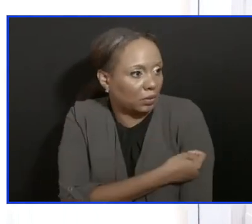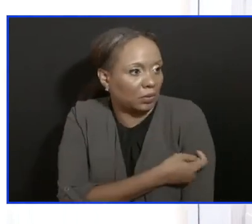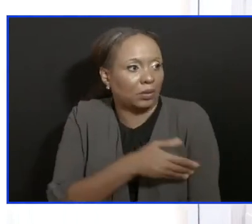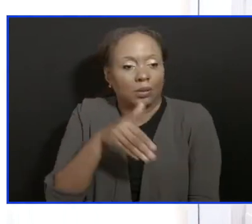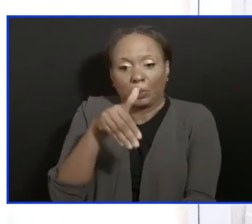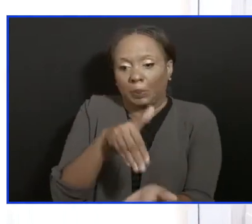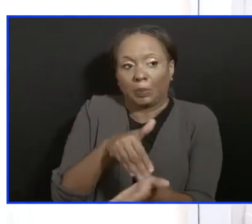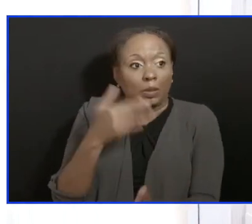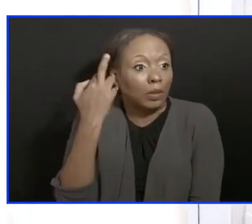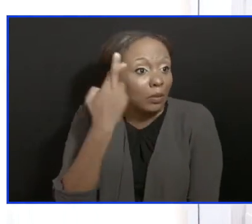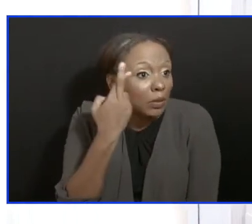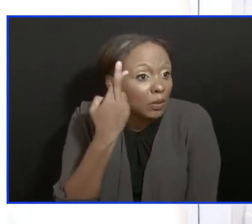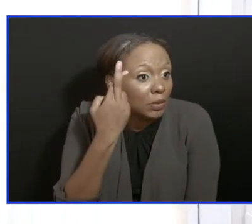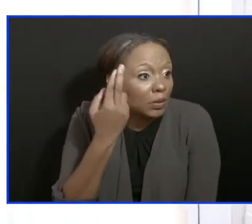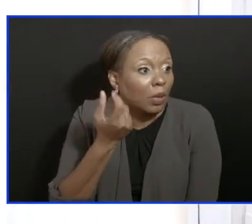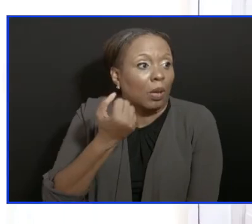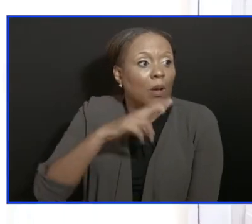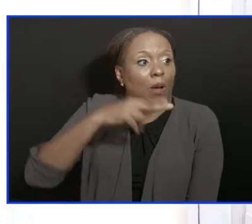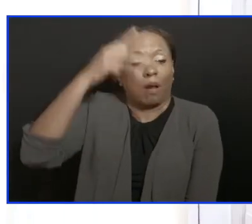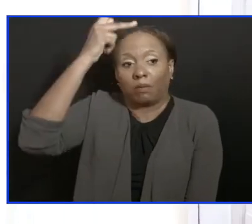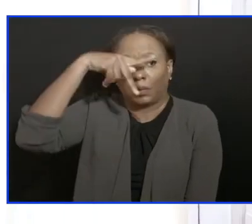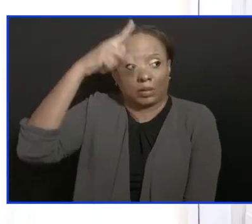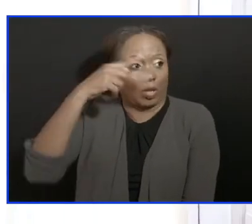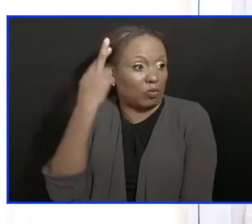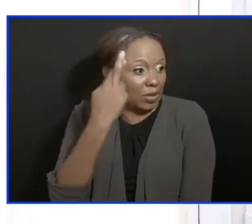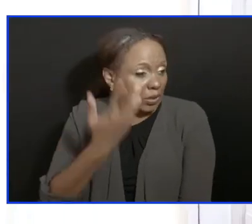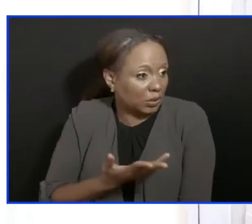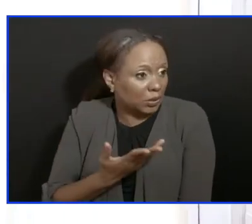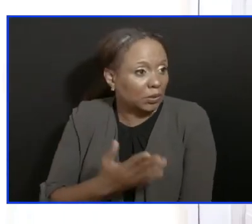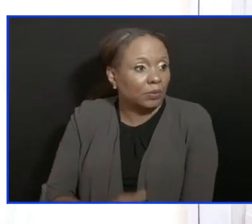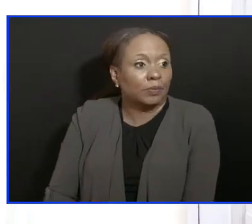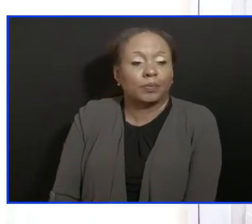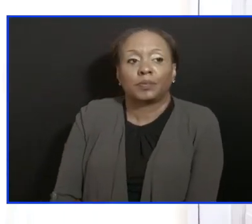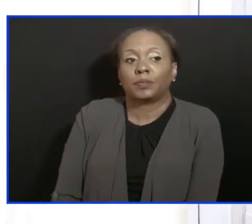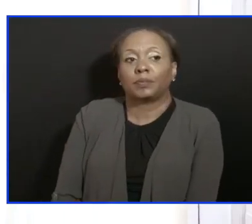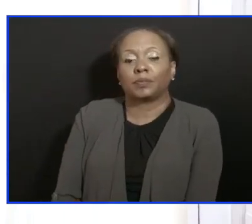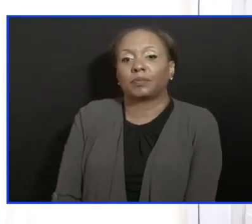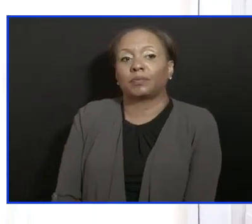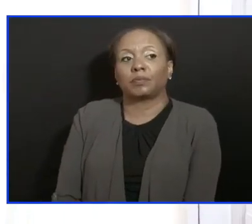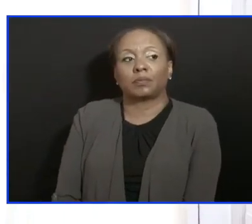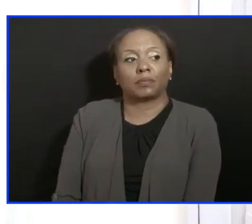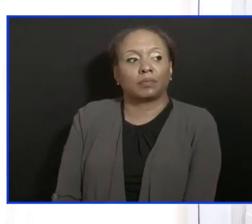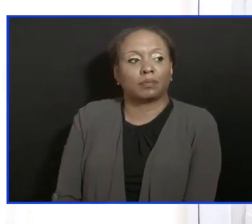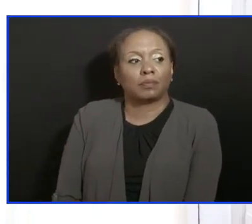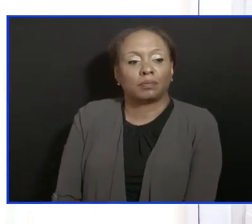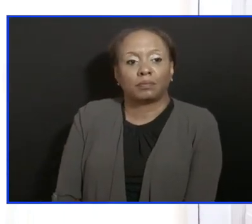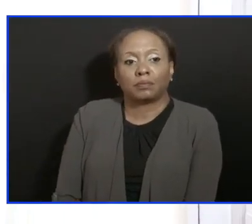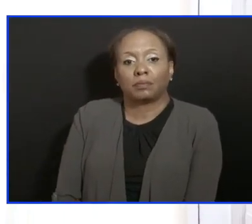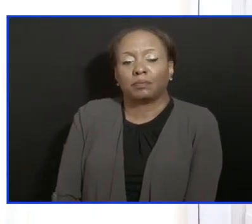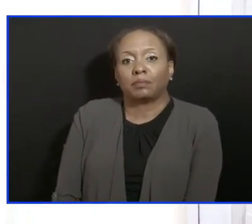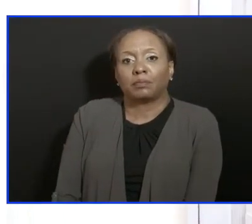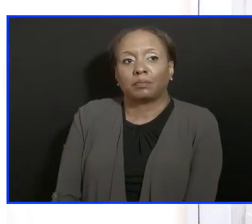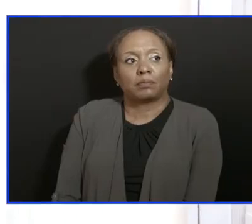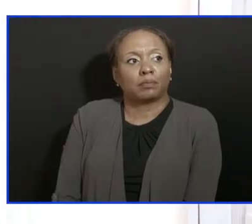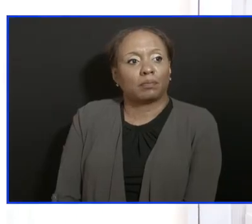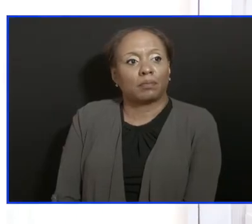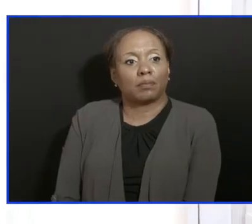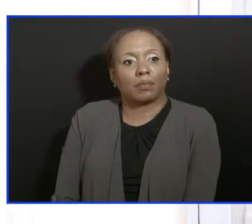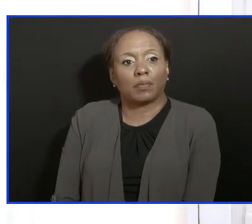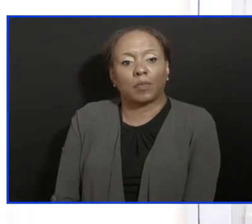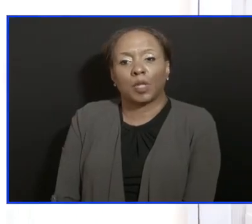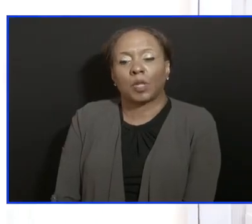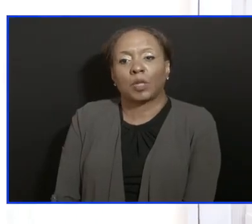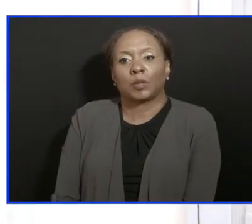reasons or serious philosophical reasons. In those circumstances, we are saying that we accept that the only way